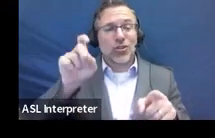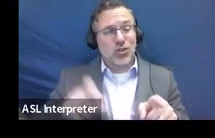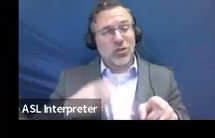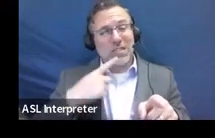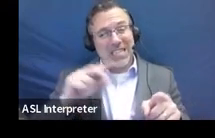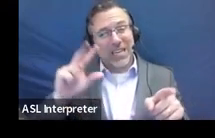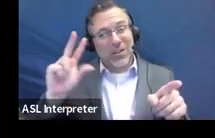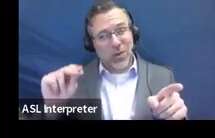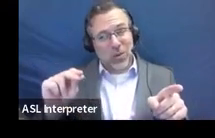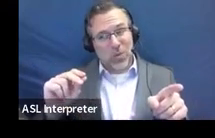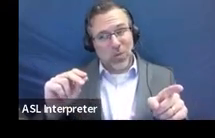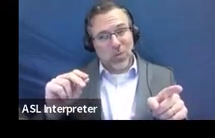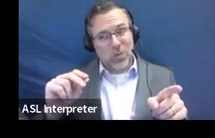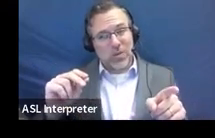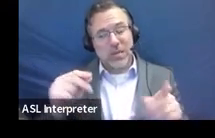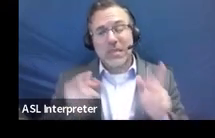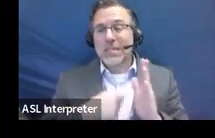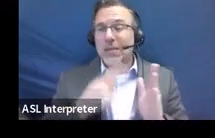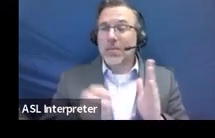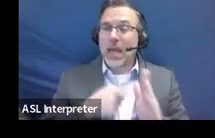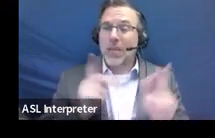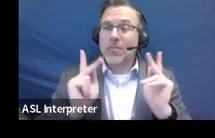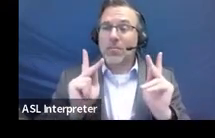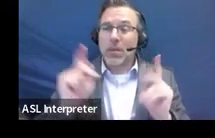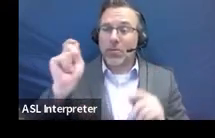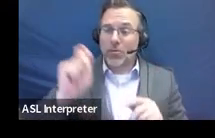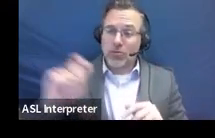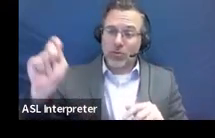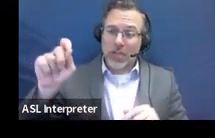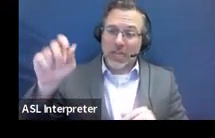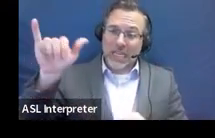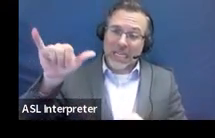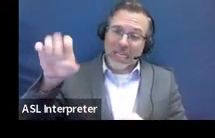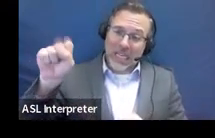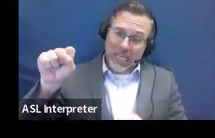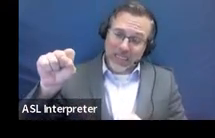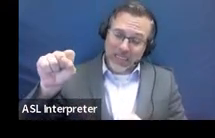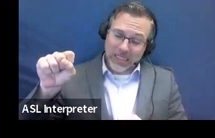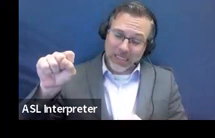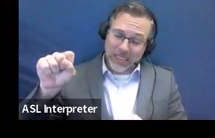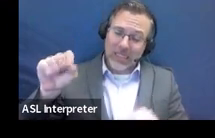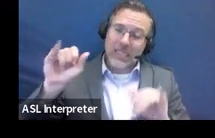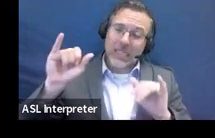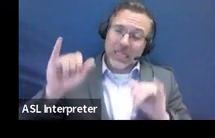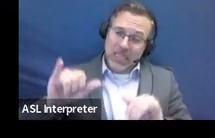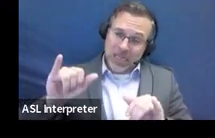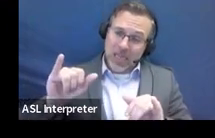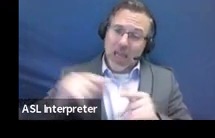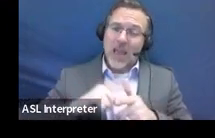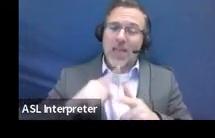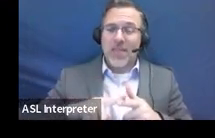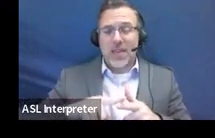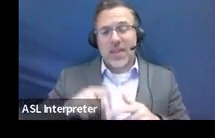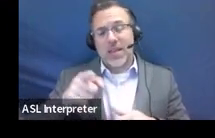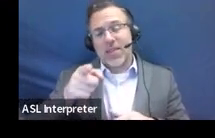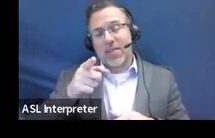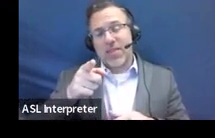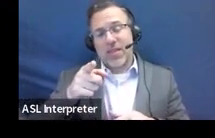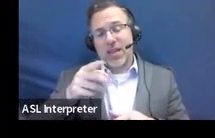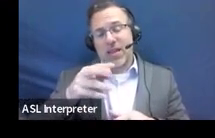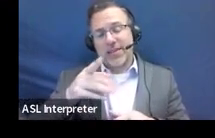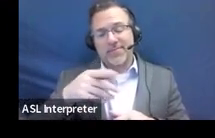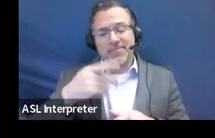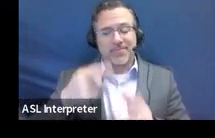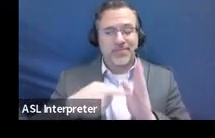And sometimes we get yes checked and then we have the things checked off and showing those areas of